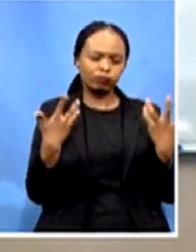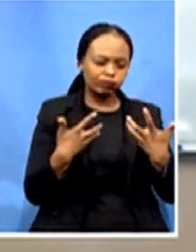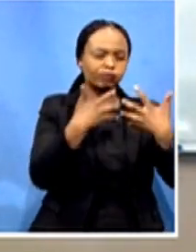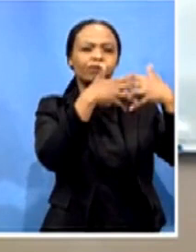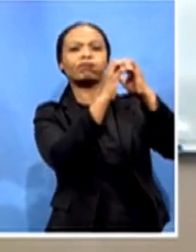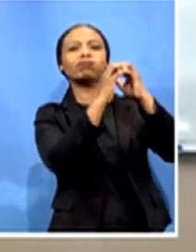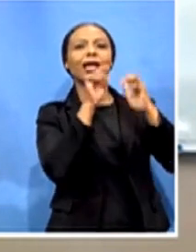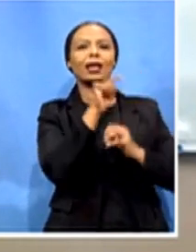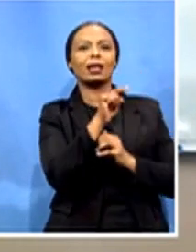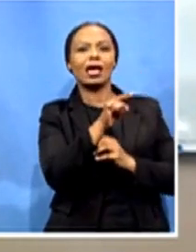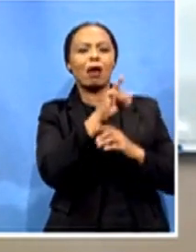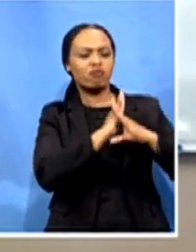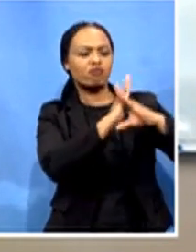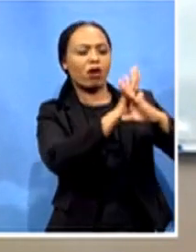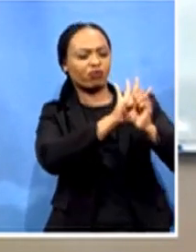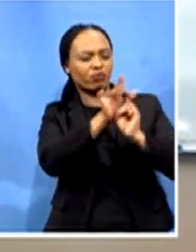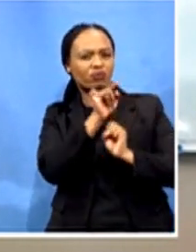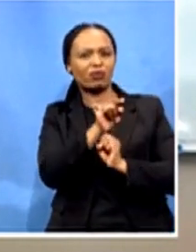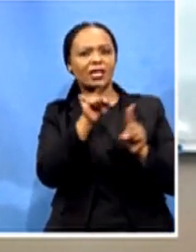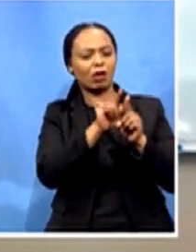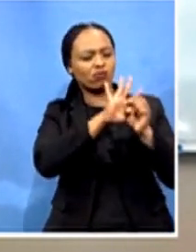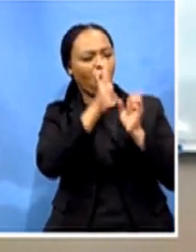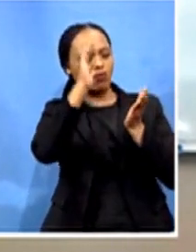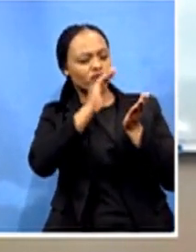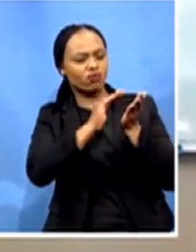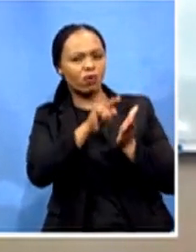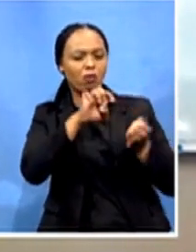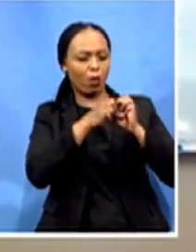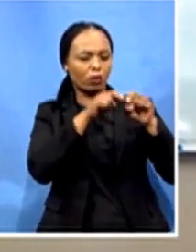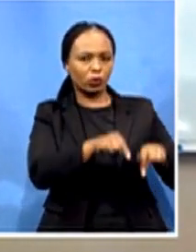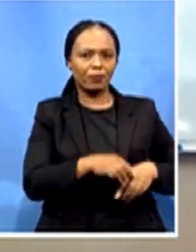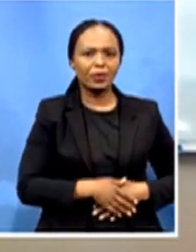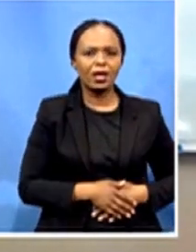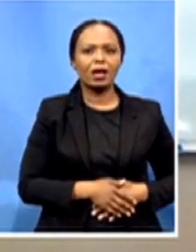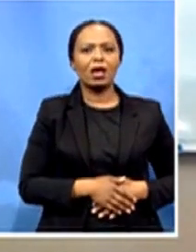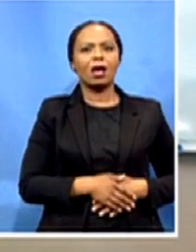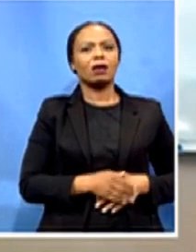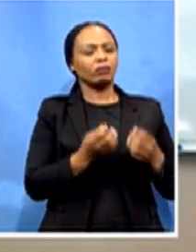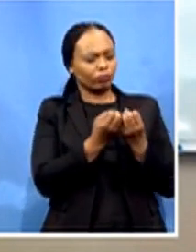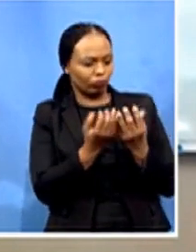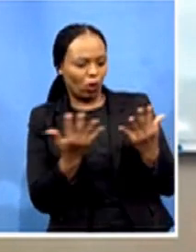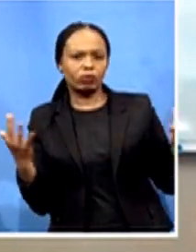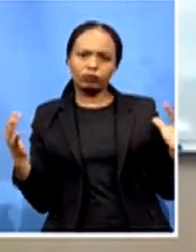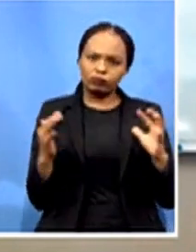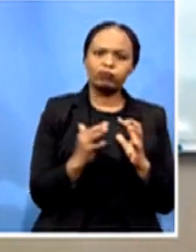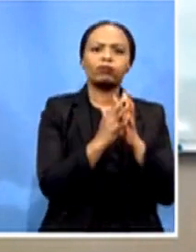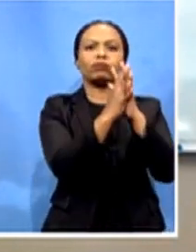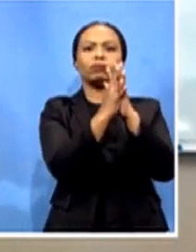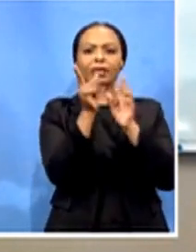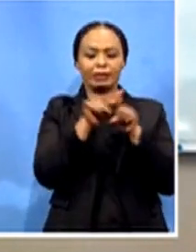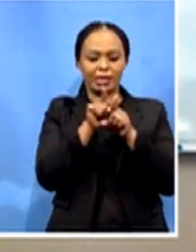head of department in the department of mechanical engineering sciences recruited myself as well as three um